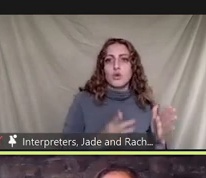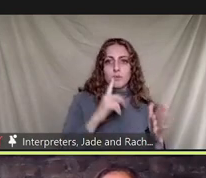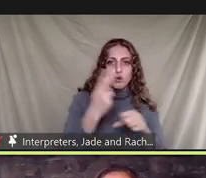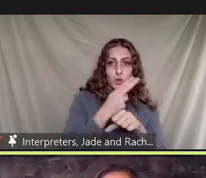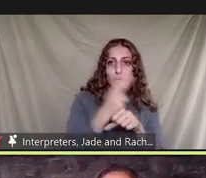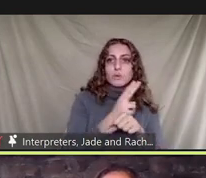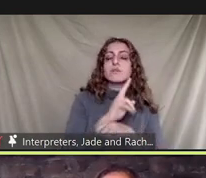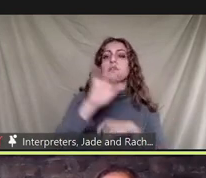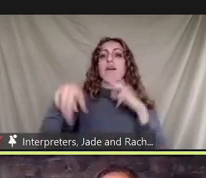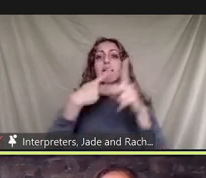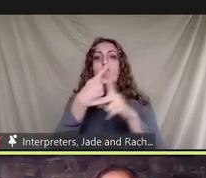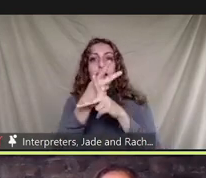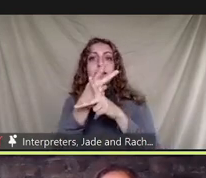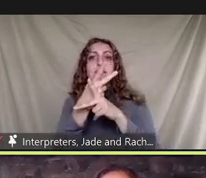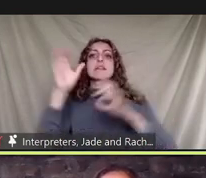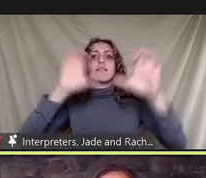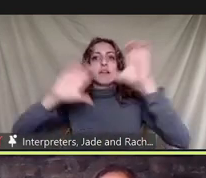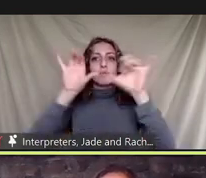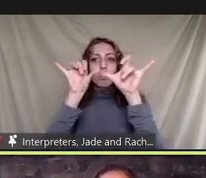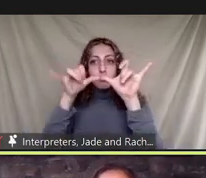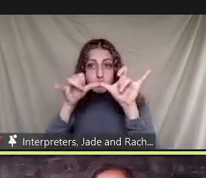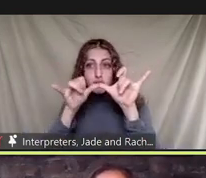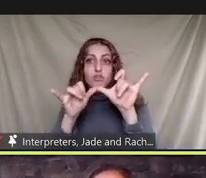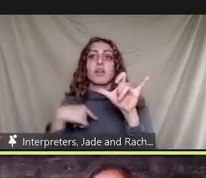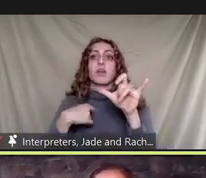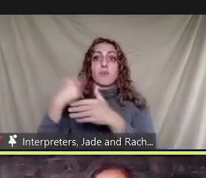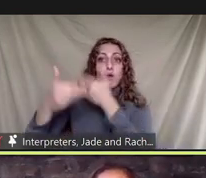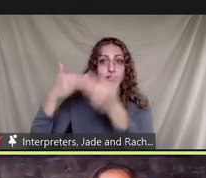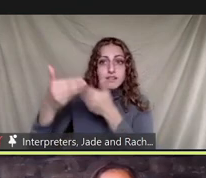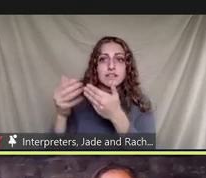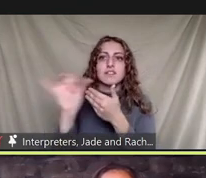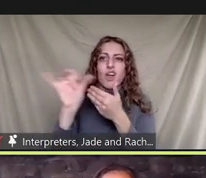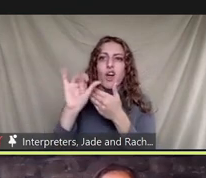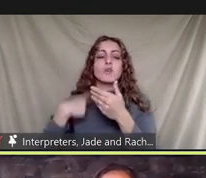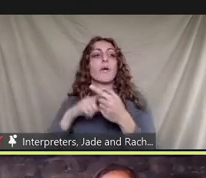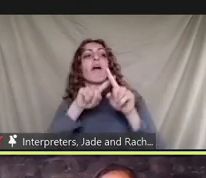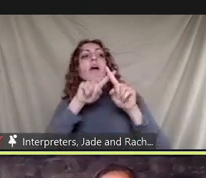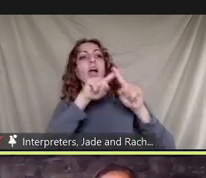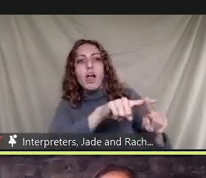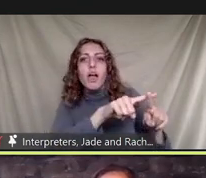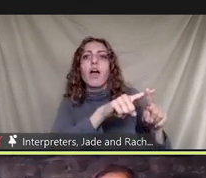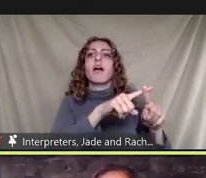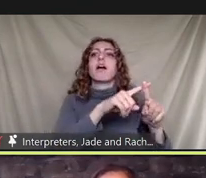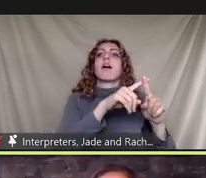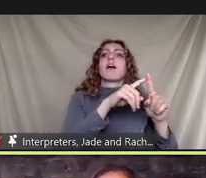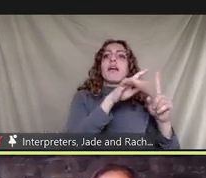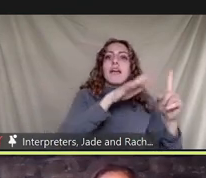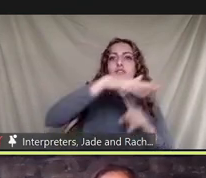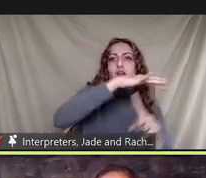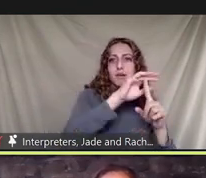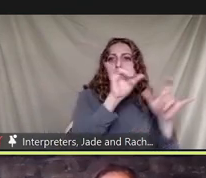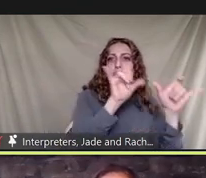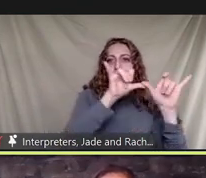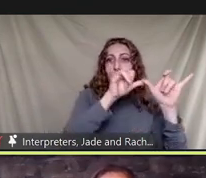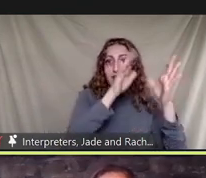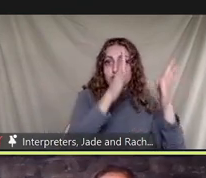chemical engineering processes and the often the reliance on environmental engineers to clean up the landfills and impacts from